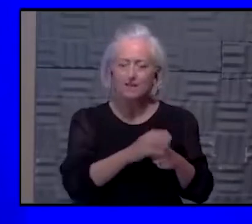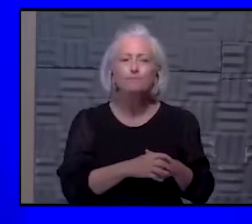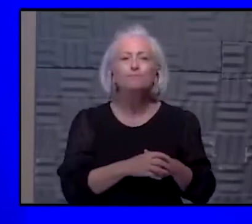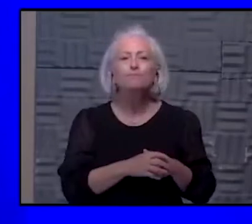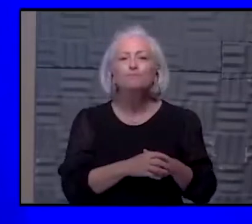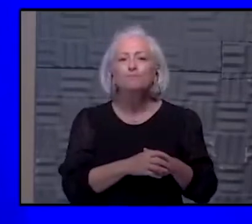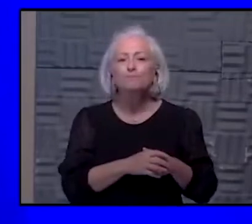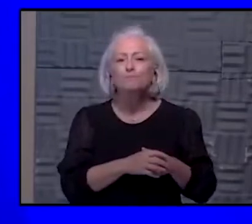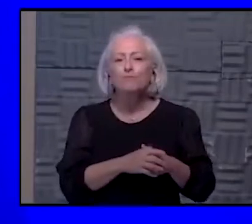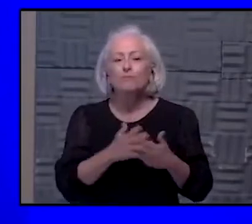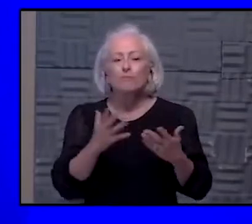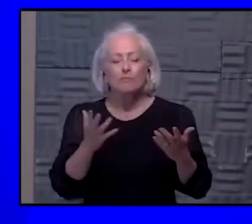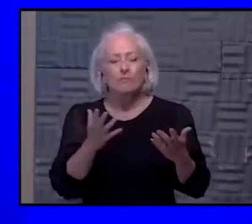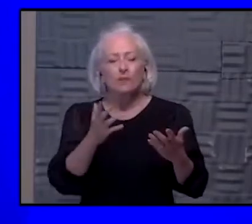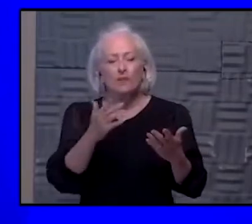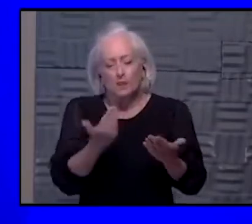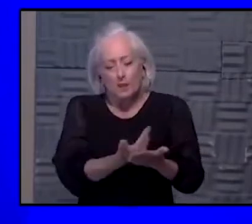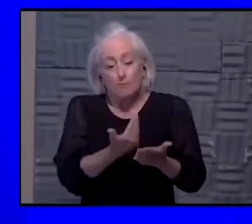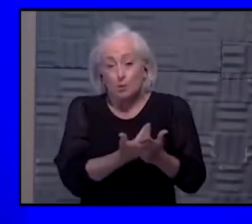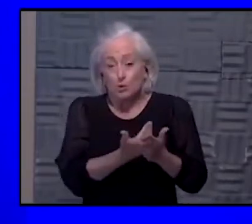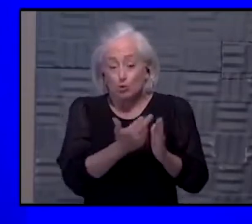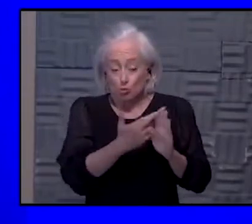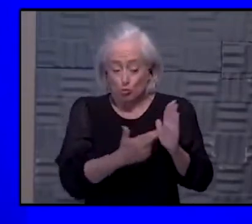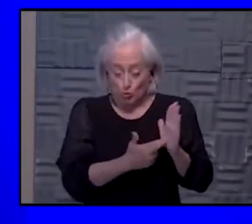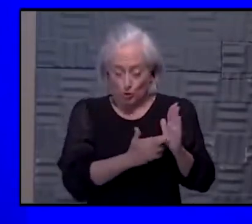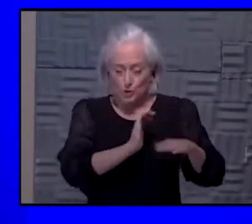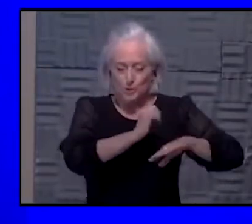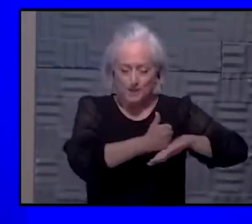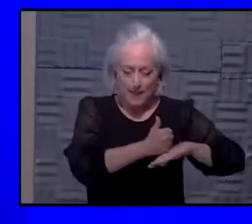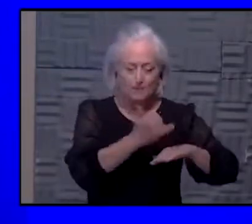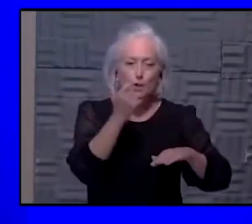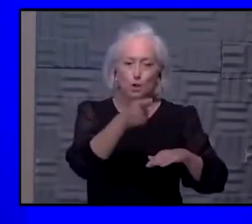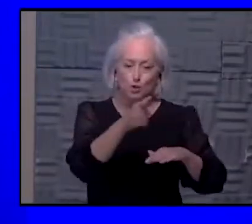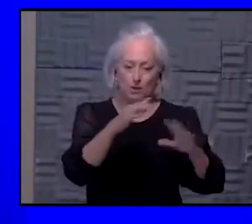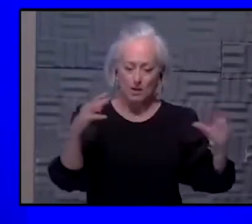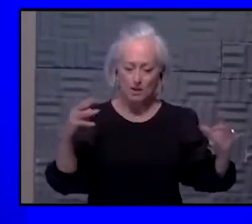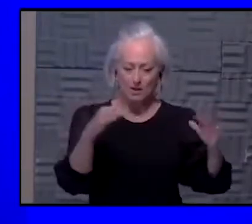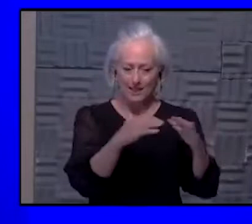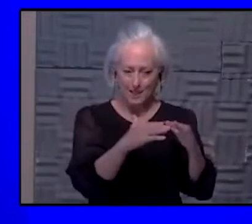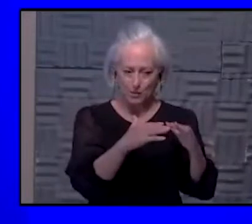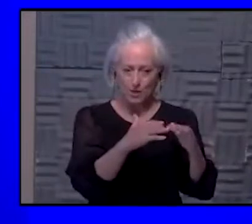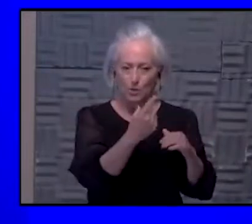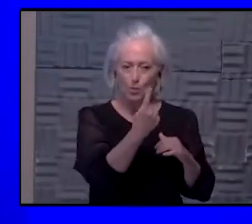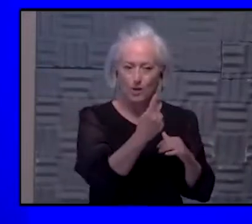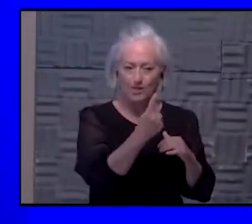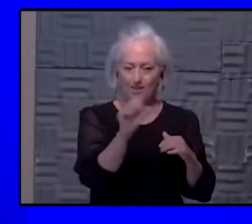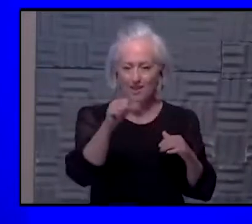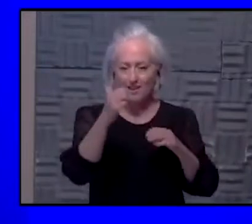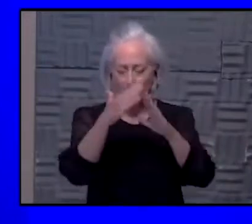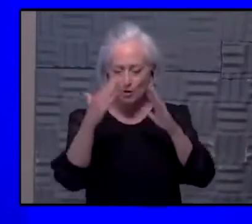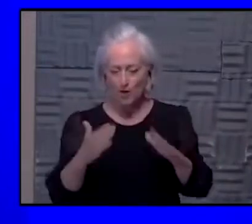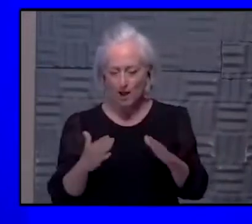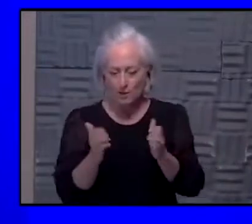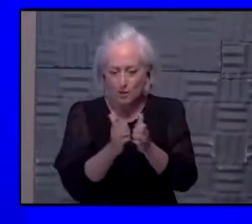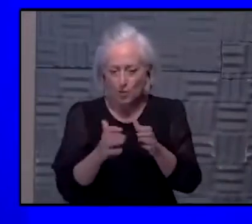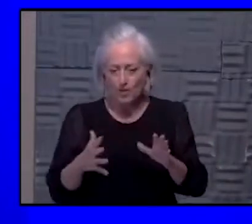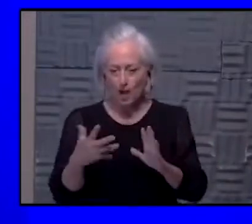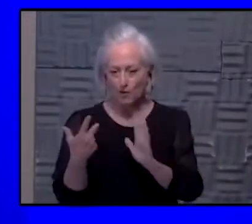indoors. And, again, that was being able to get together with one household that is not vaccinated,